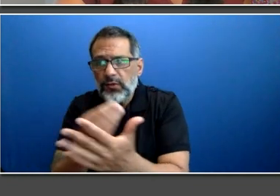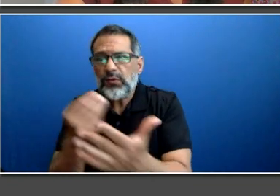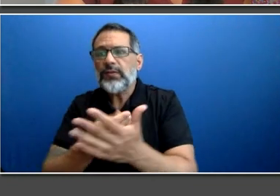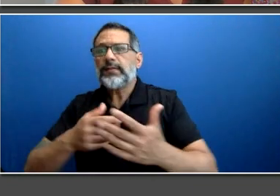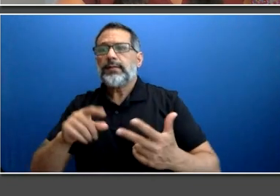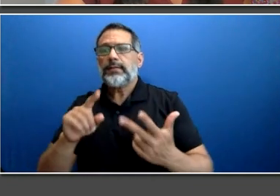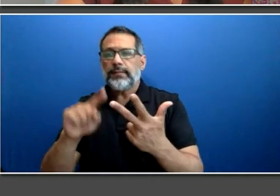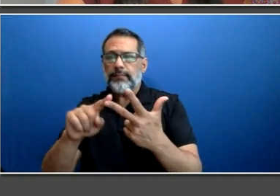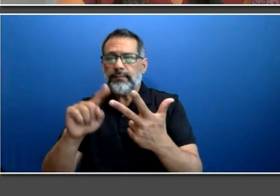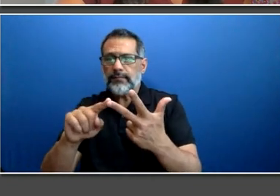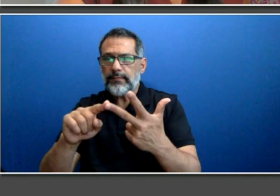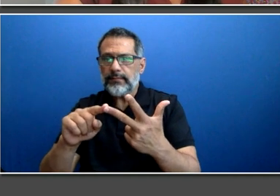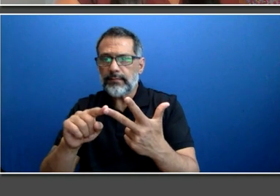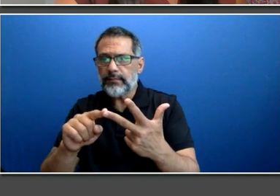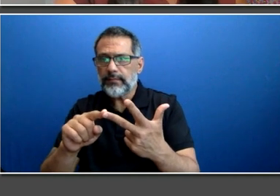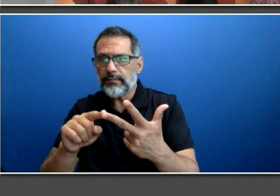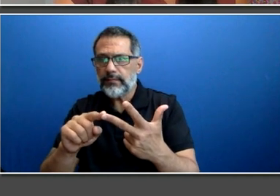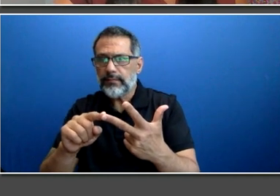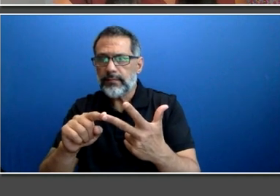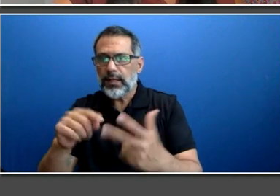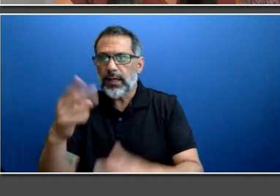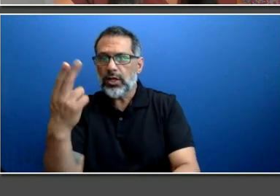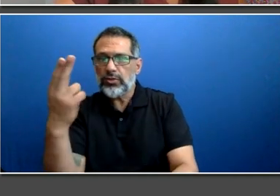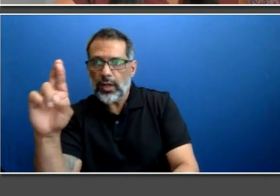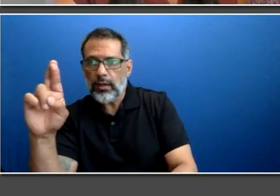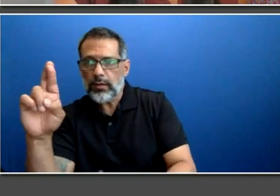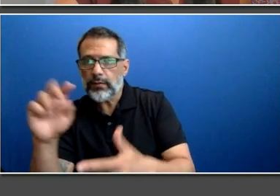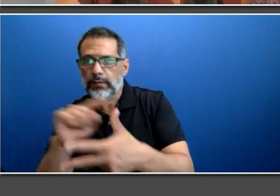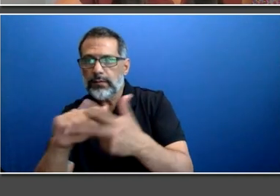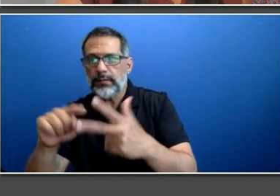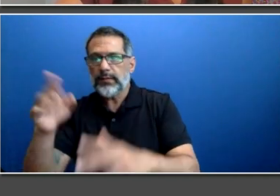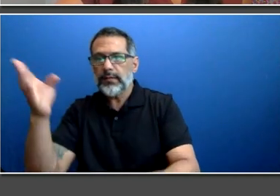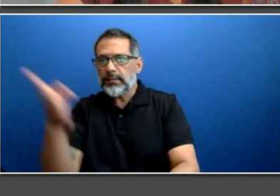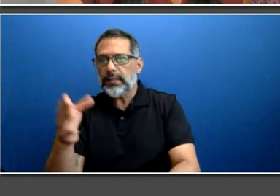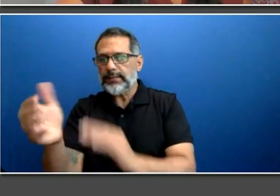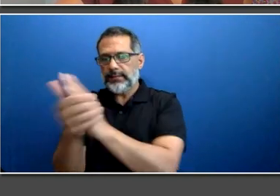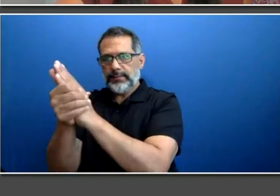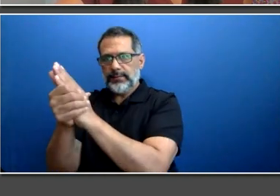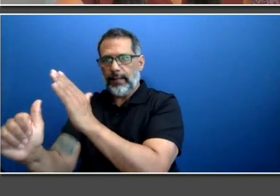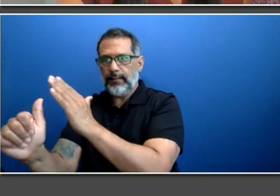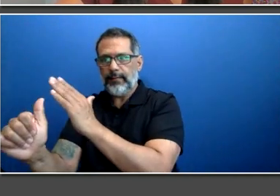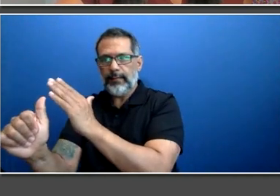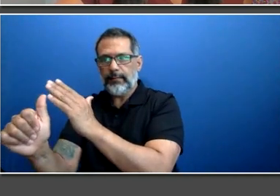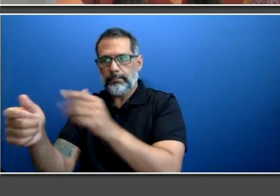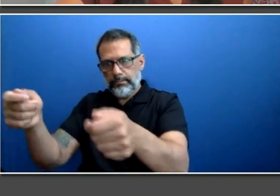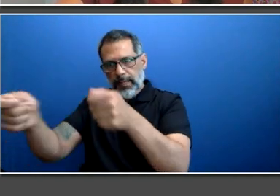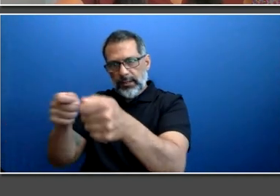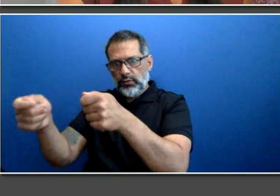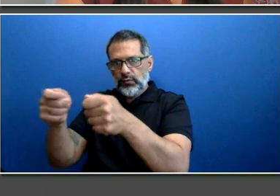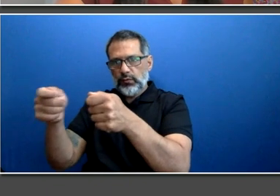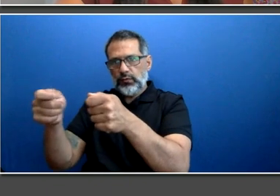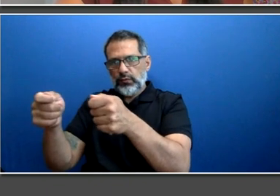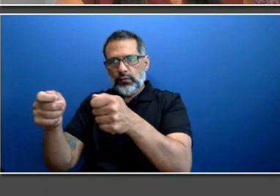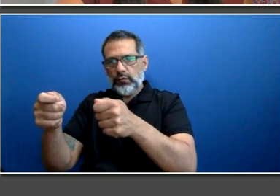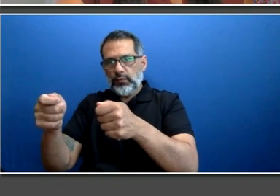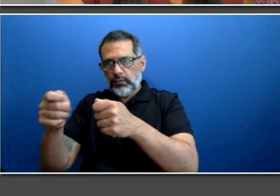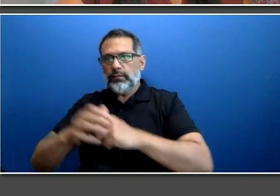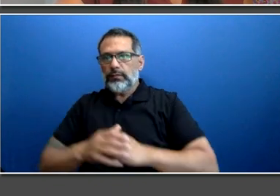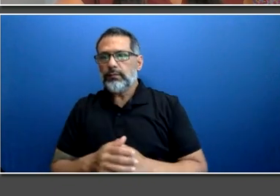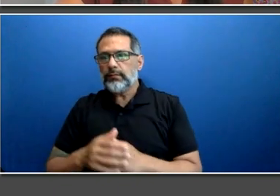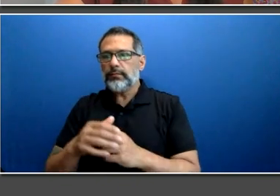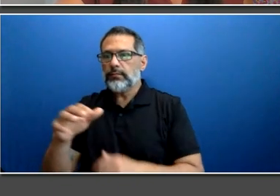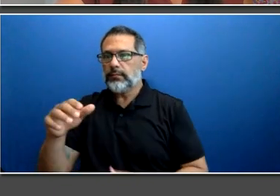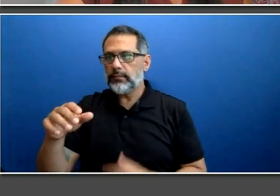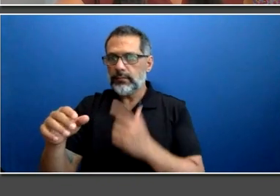HR slash talent management area of the business, diversity, culture, a huge safety department as